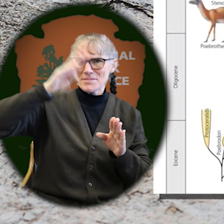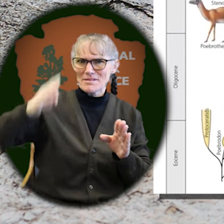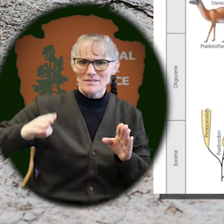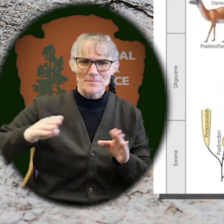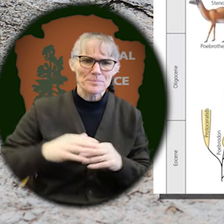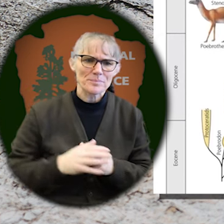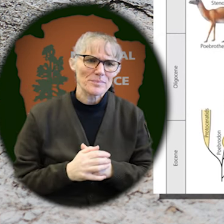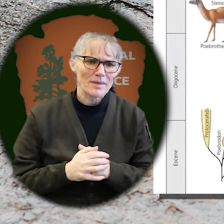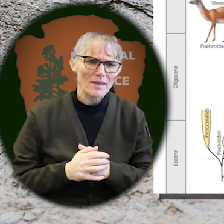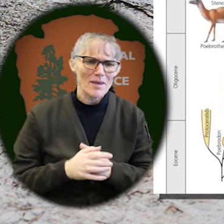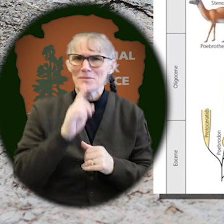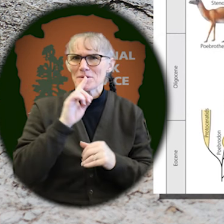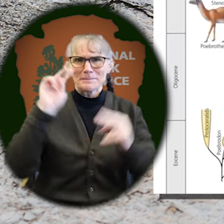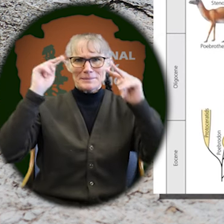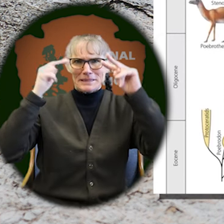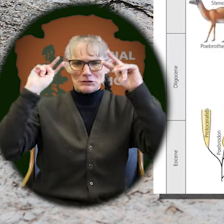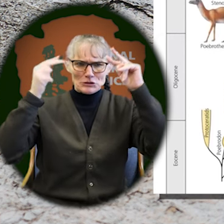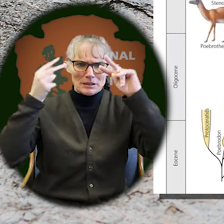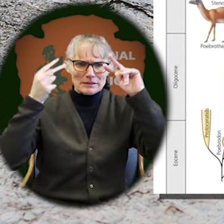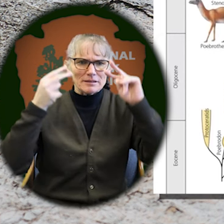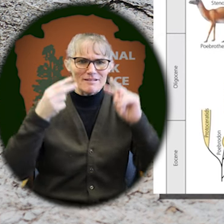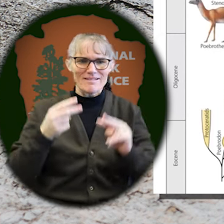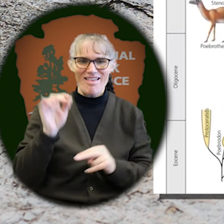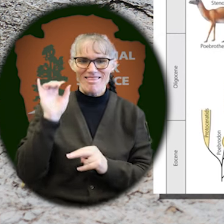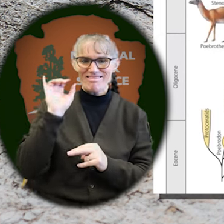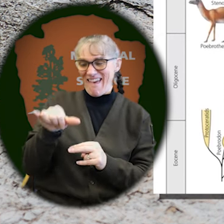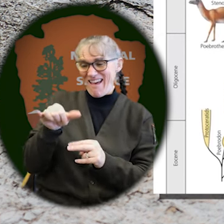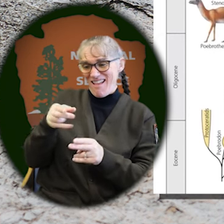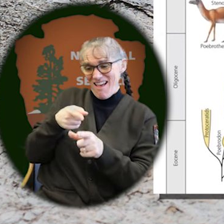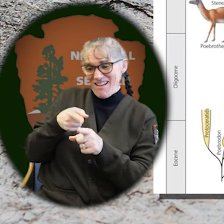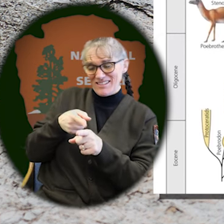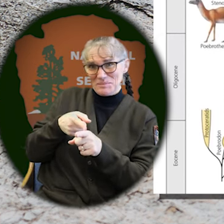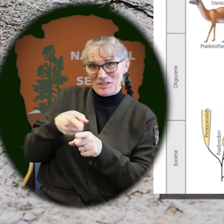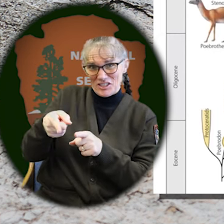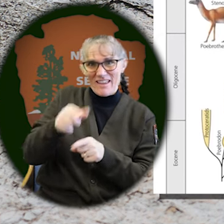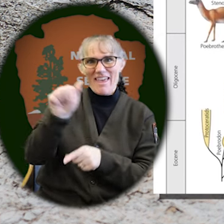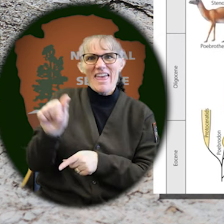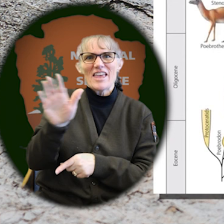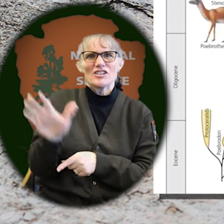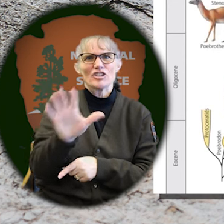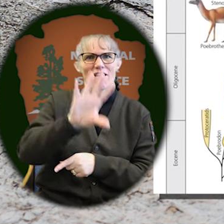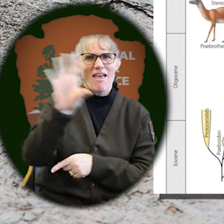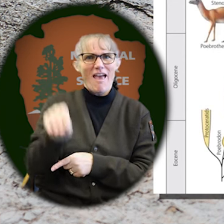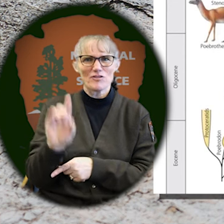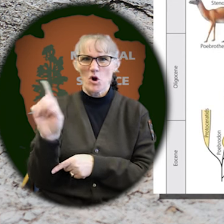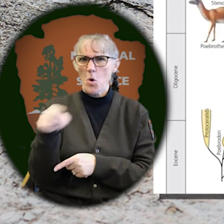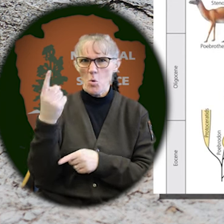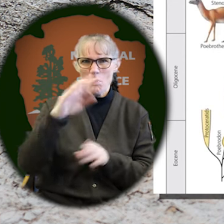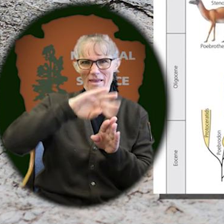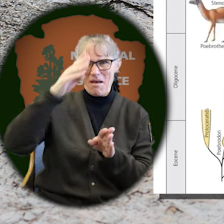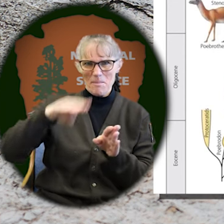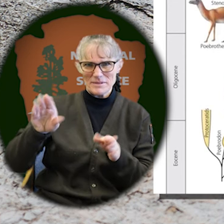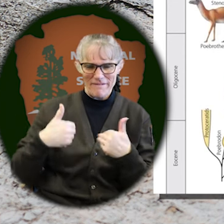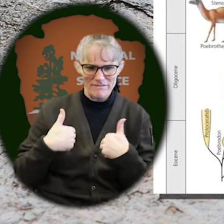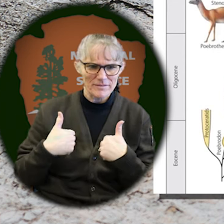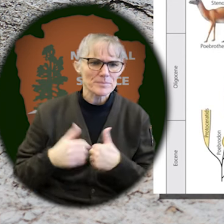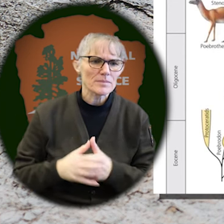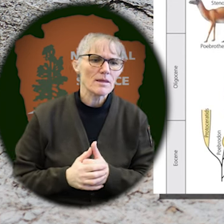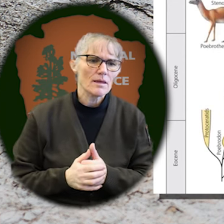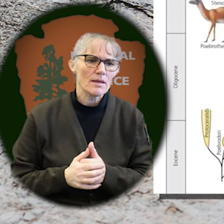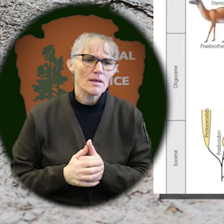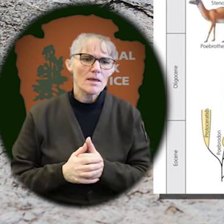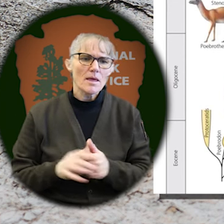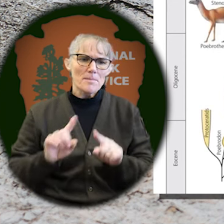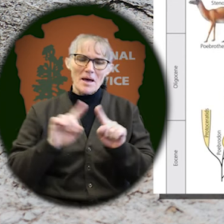is actually a misconception because it's a specialization you see in Asian and African camels today. However,